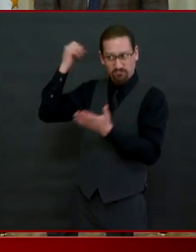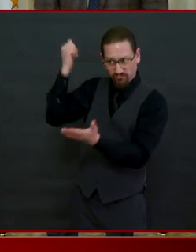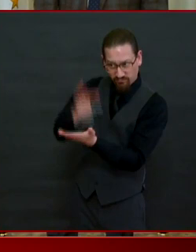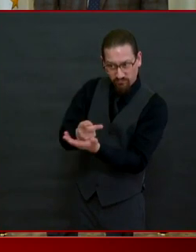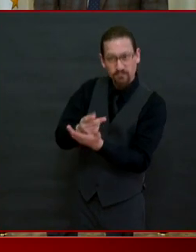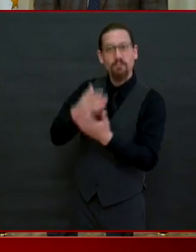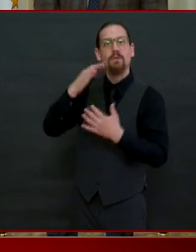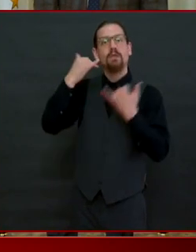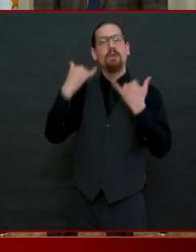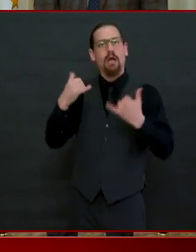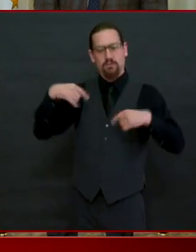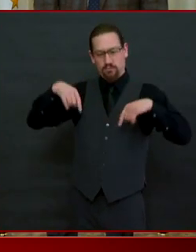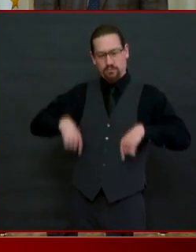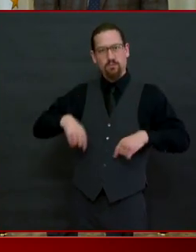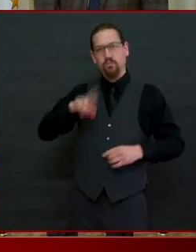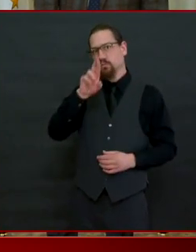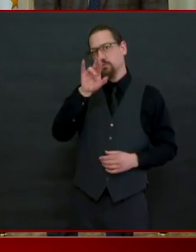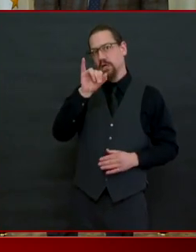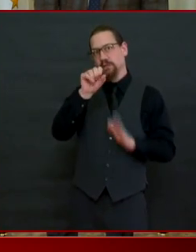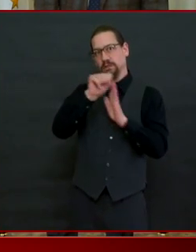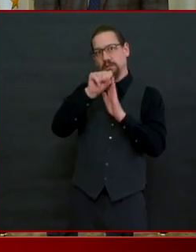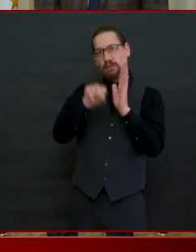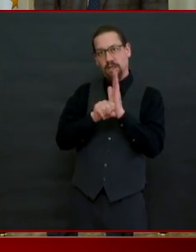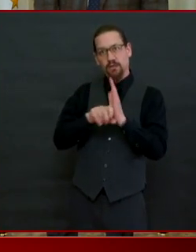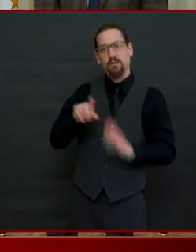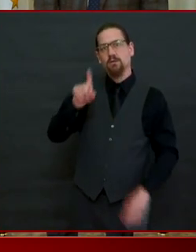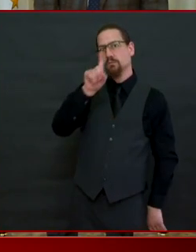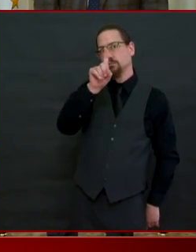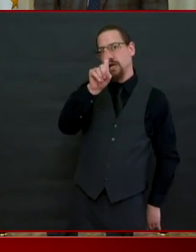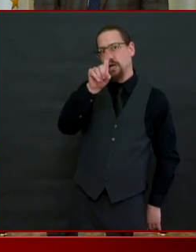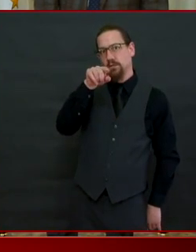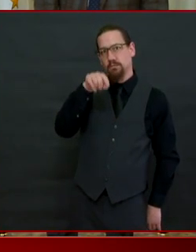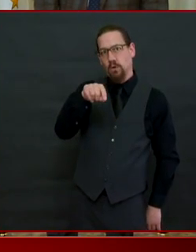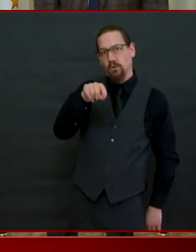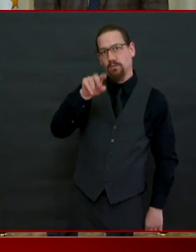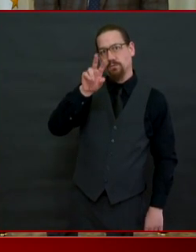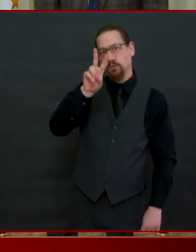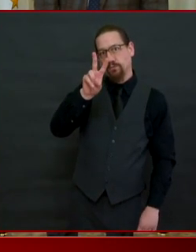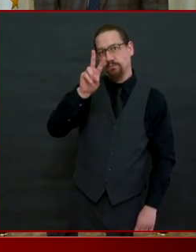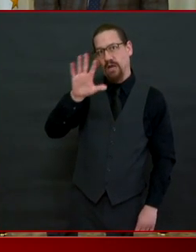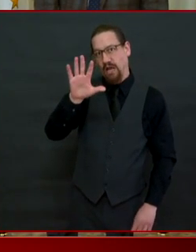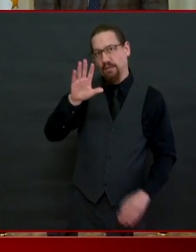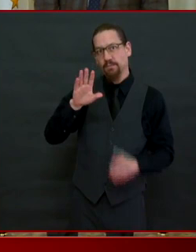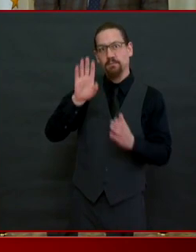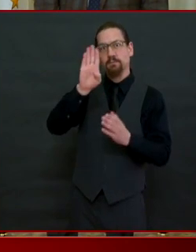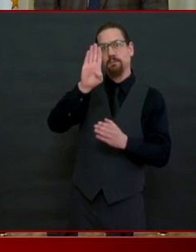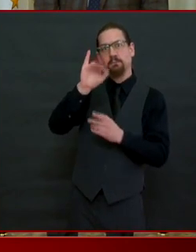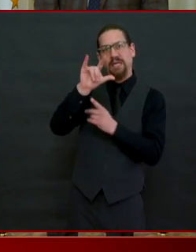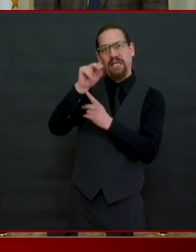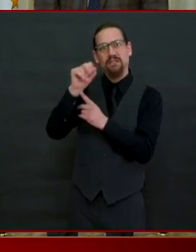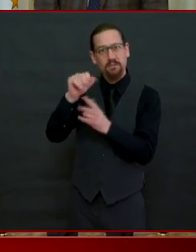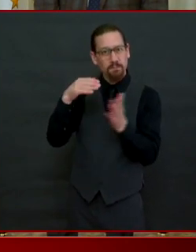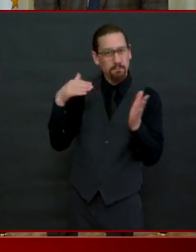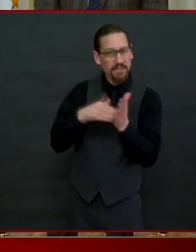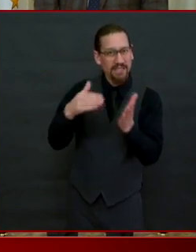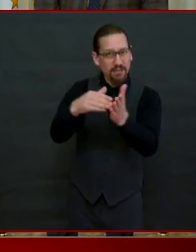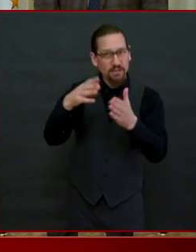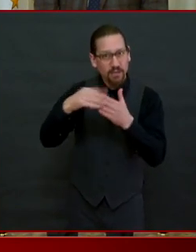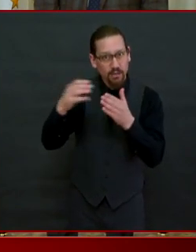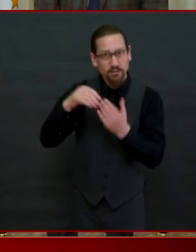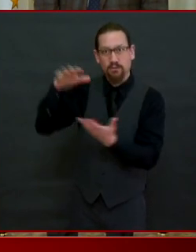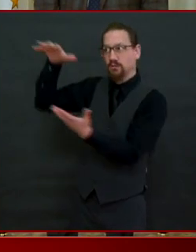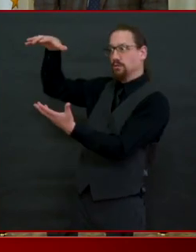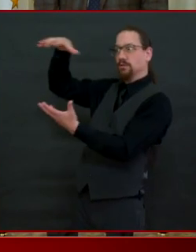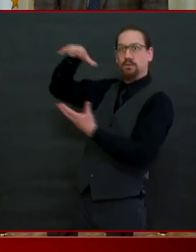help us deal with our covid related expenses and the good news is that yesterday half of that